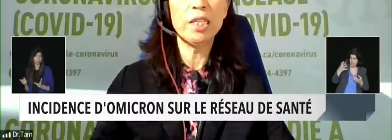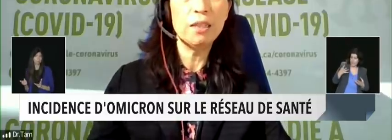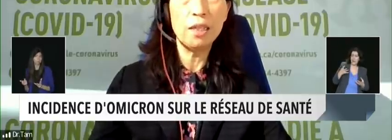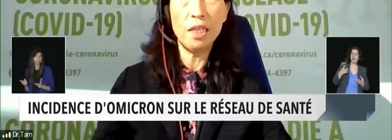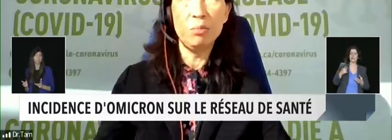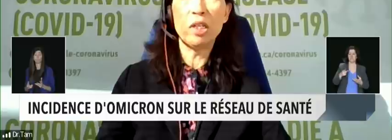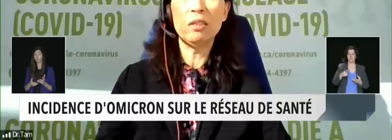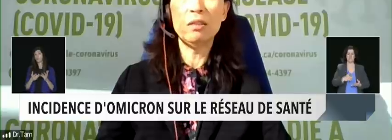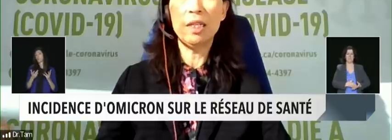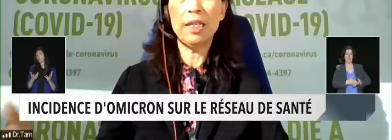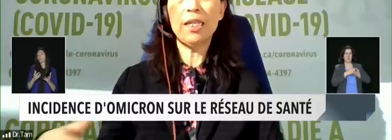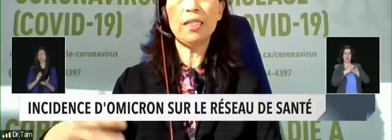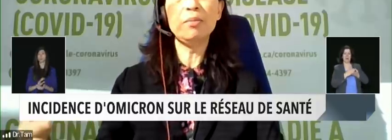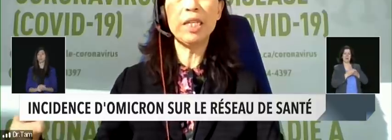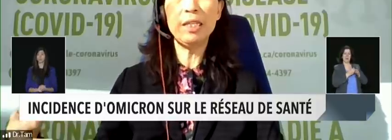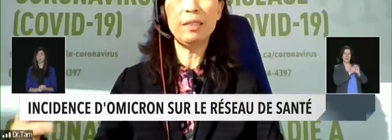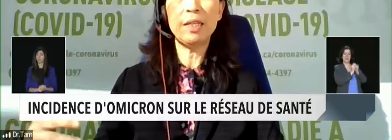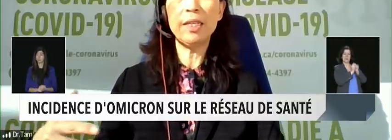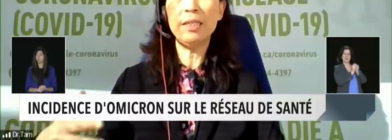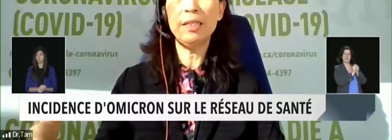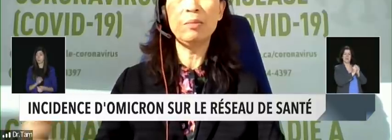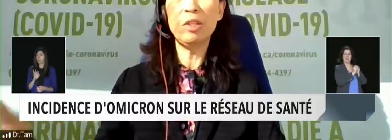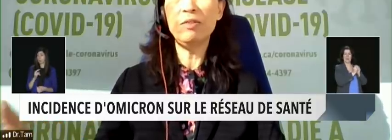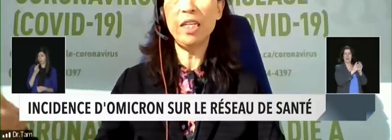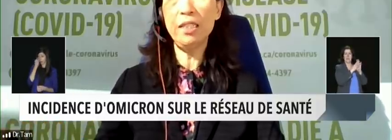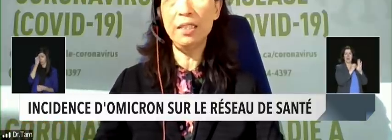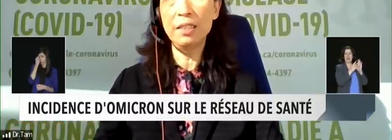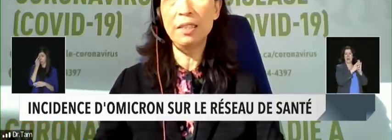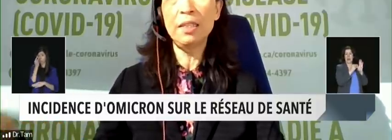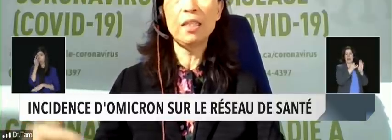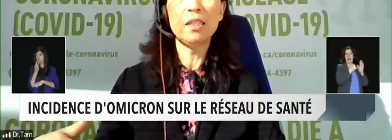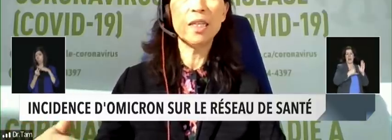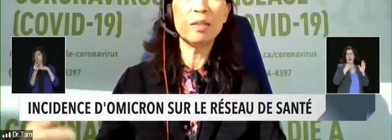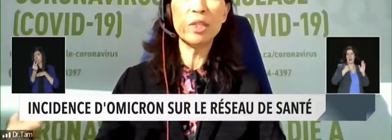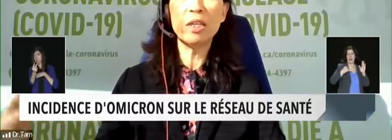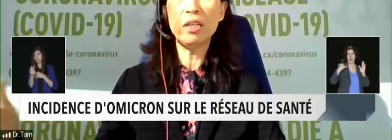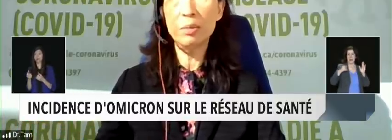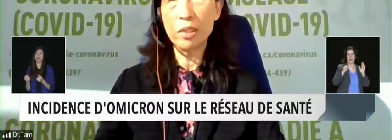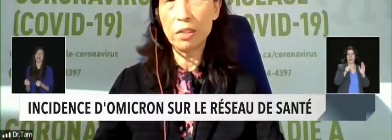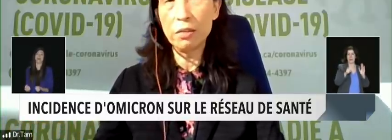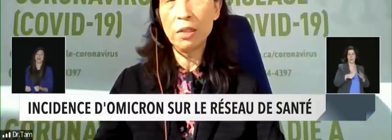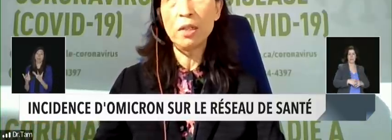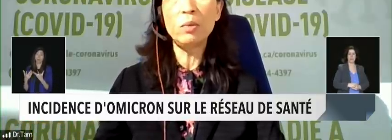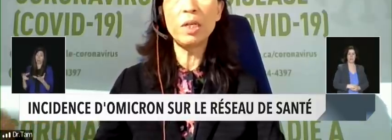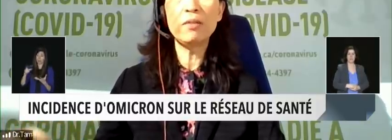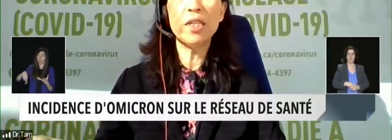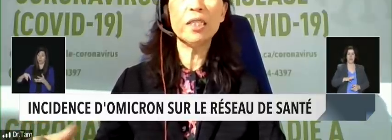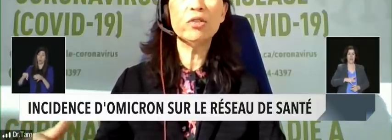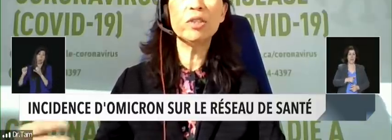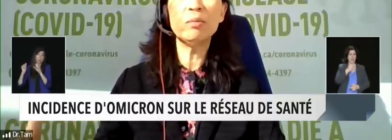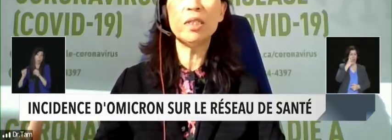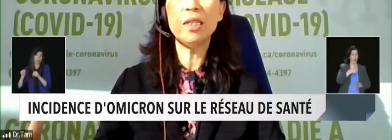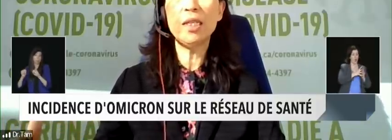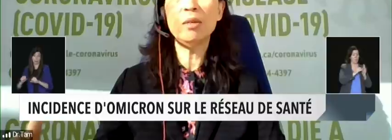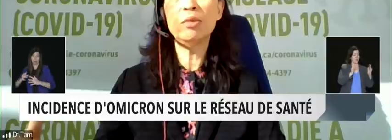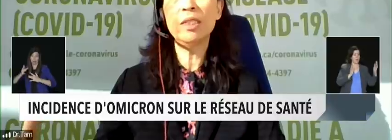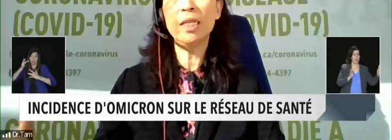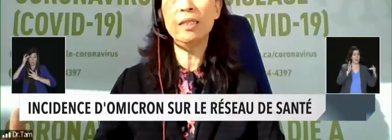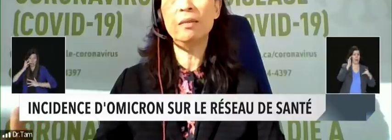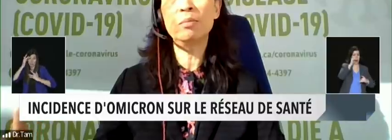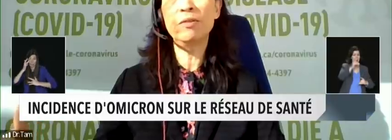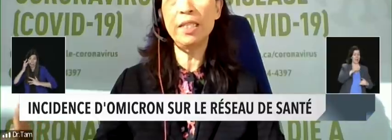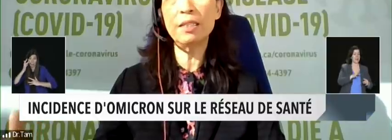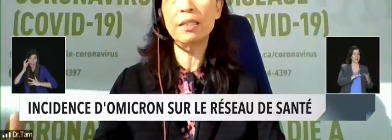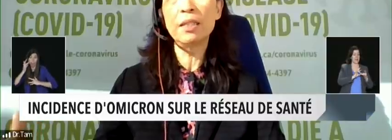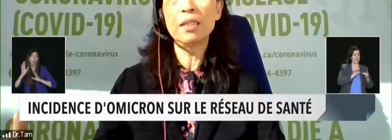postulate that a model that estimates X number of cases could end up in a hospital. Well, if you had a treatment that could